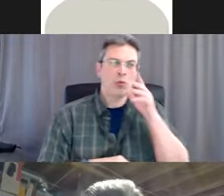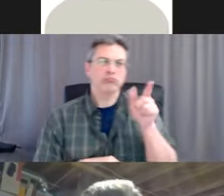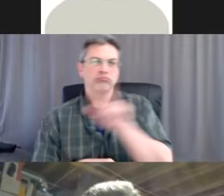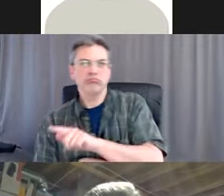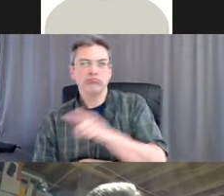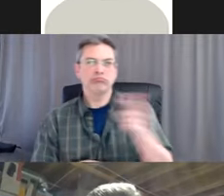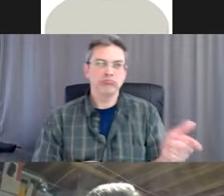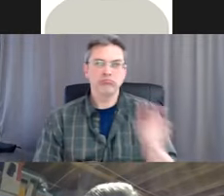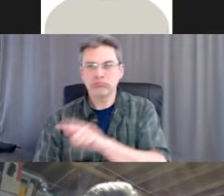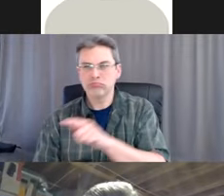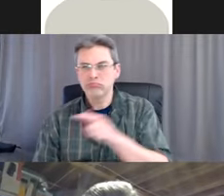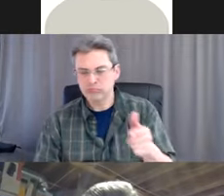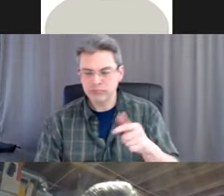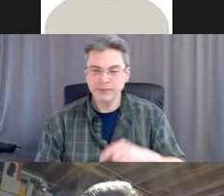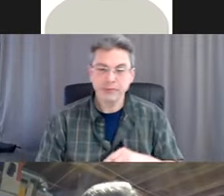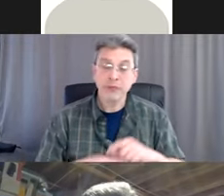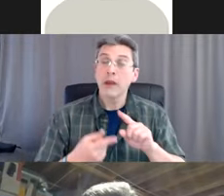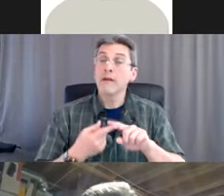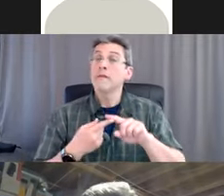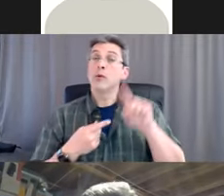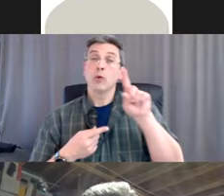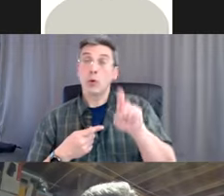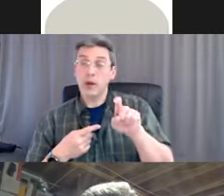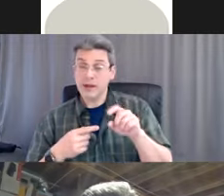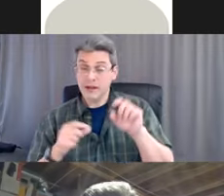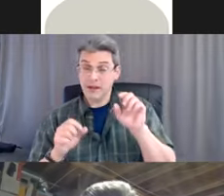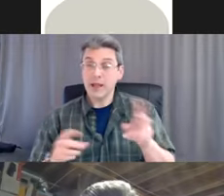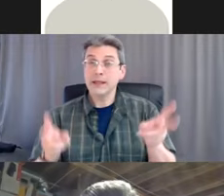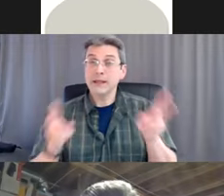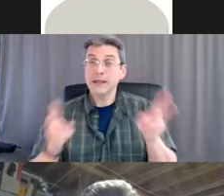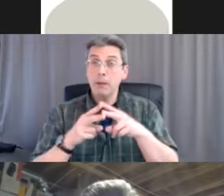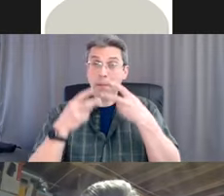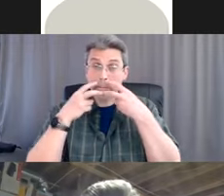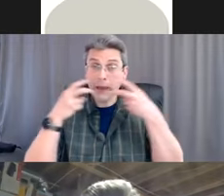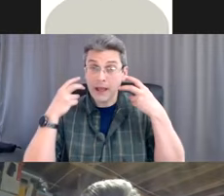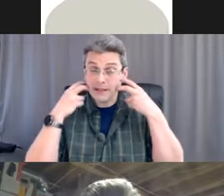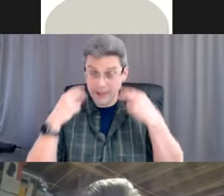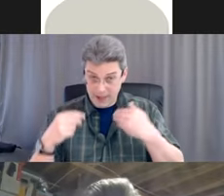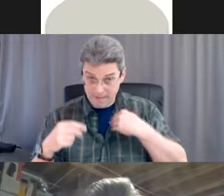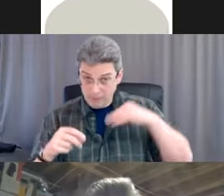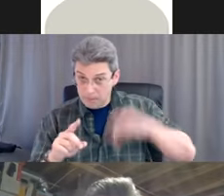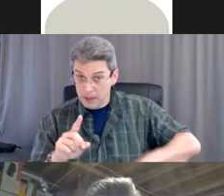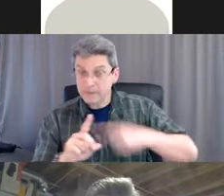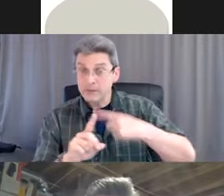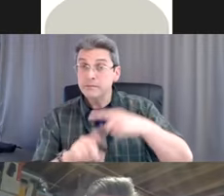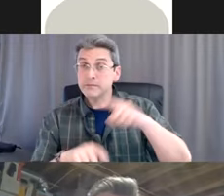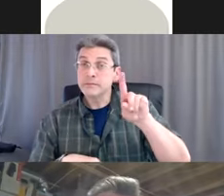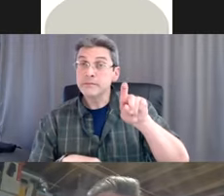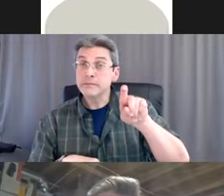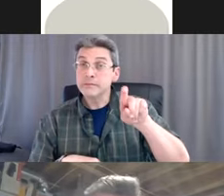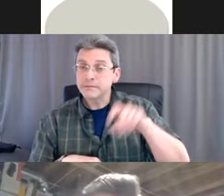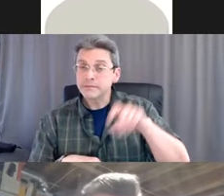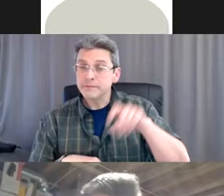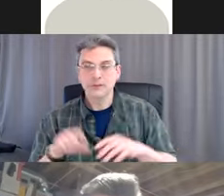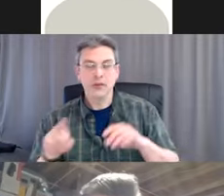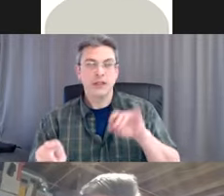is there any benefit to double masking? Great question. I don't have a scientific